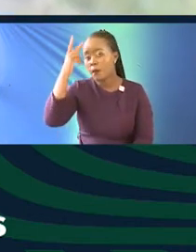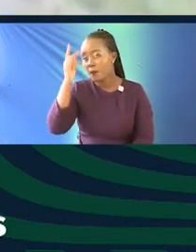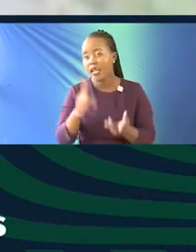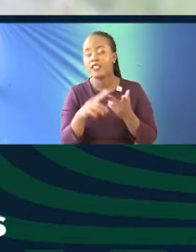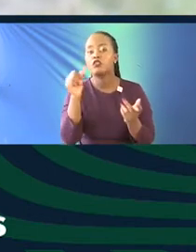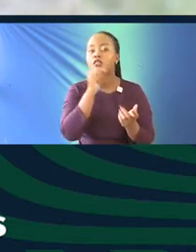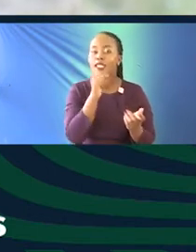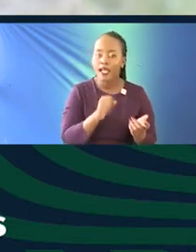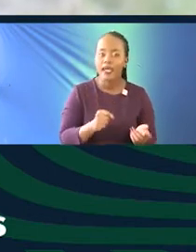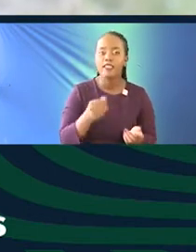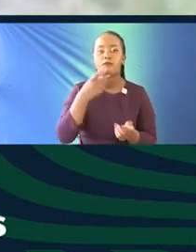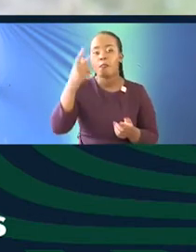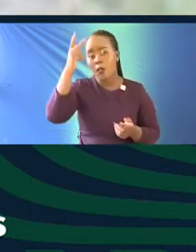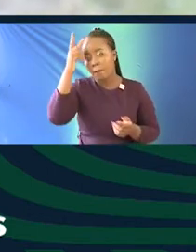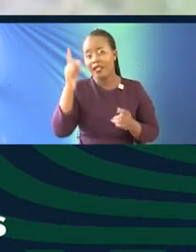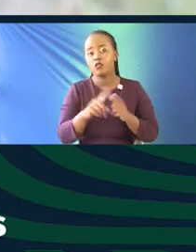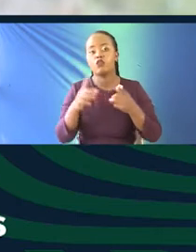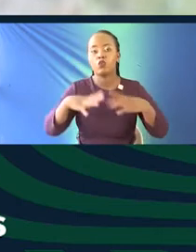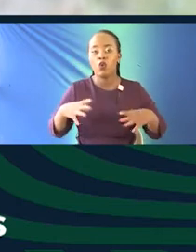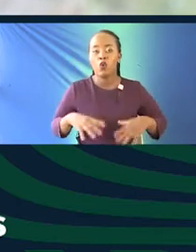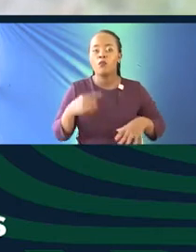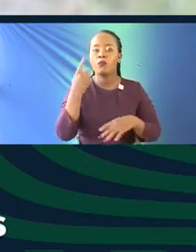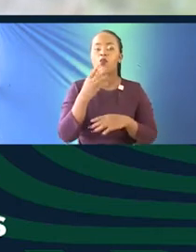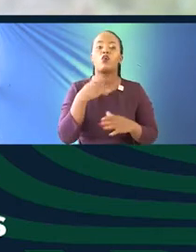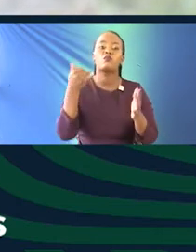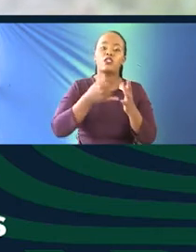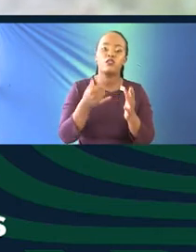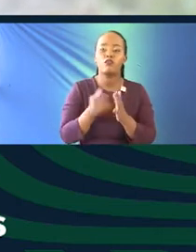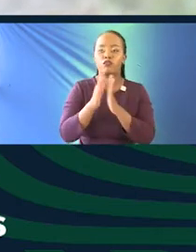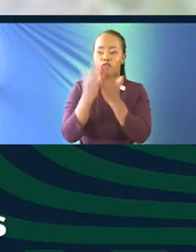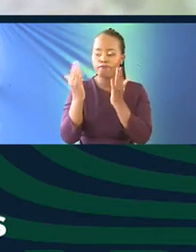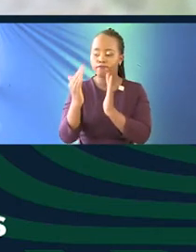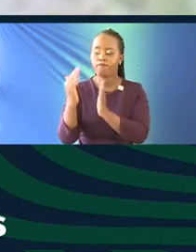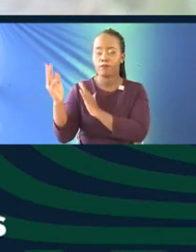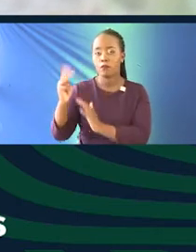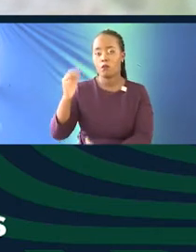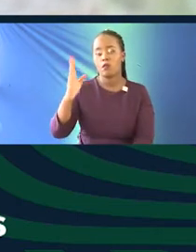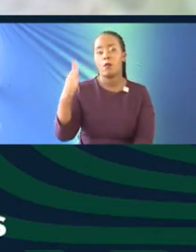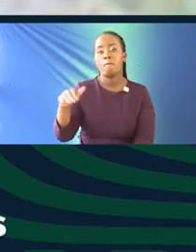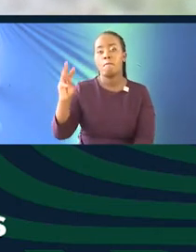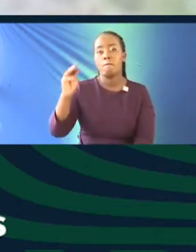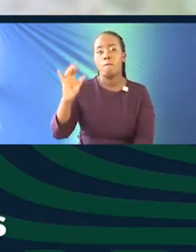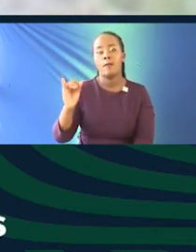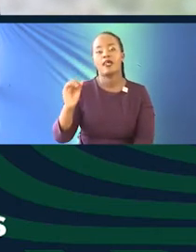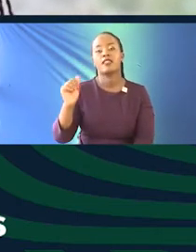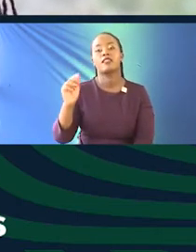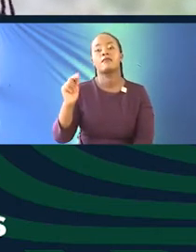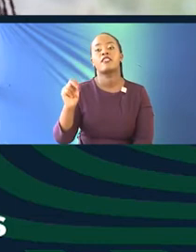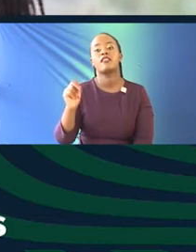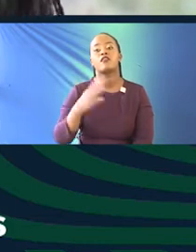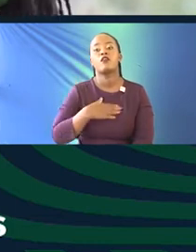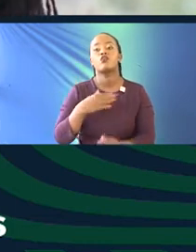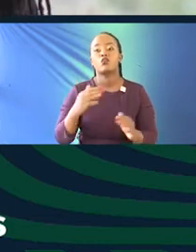who may be here and who may want to get involved in the Macmillan from a point of view of, or, you know, I live near